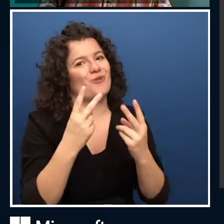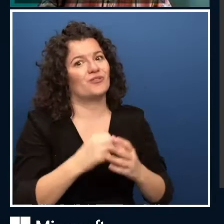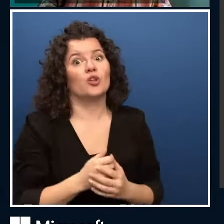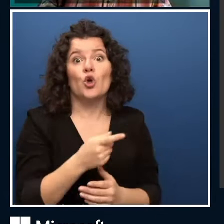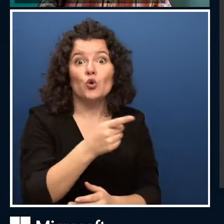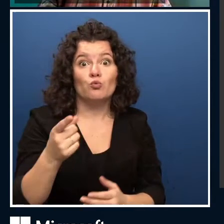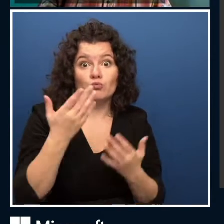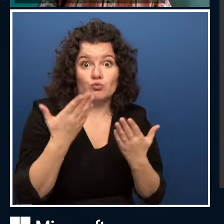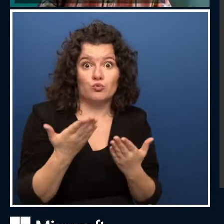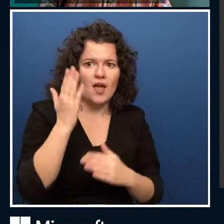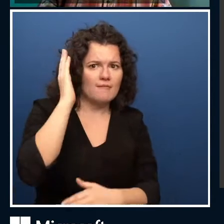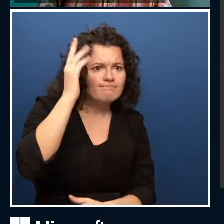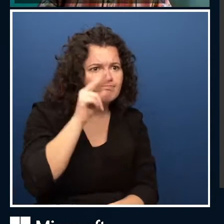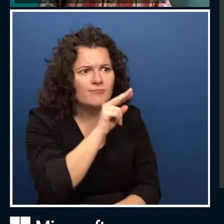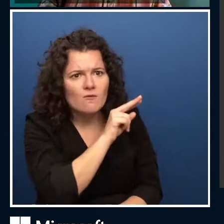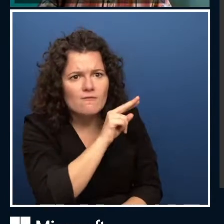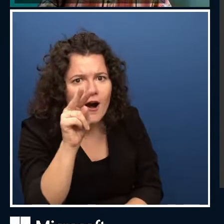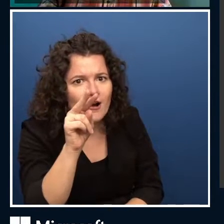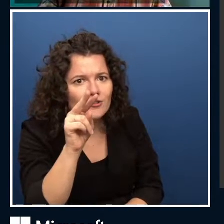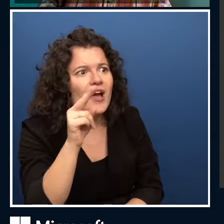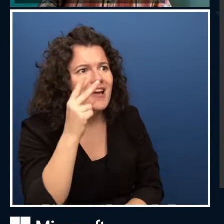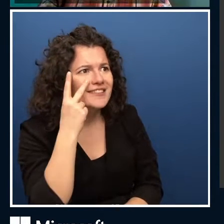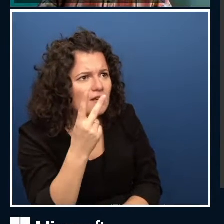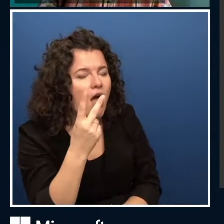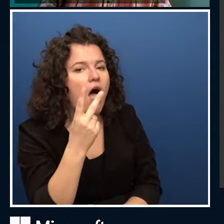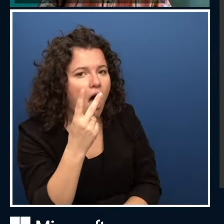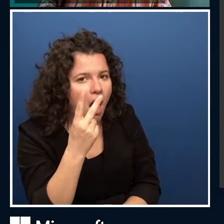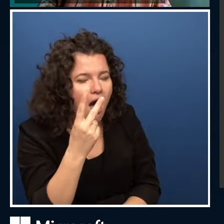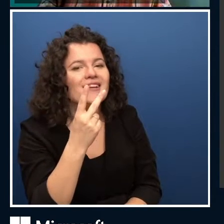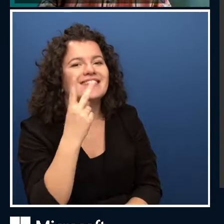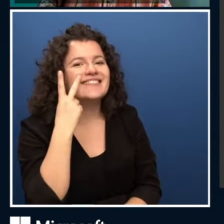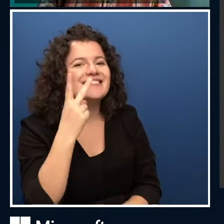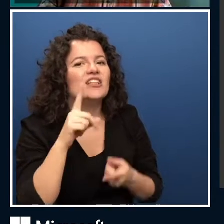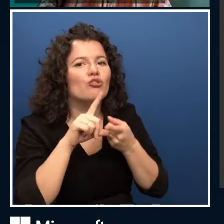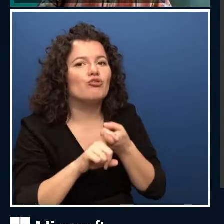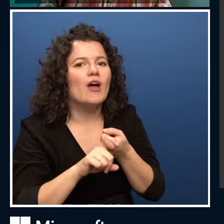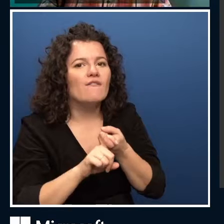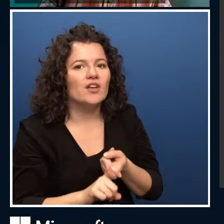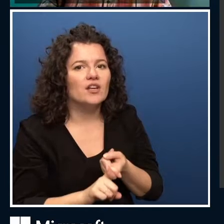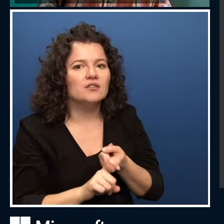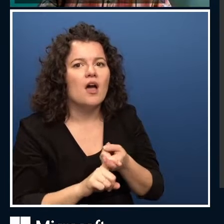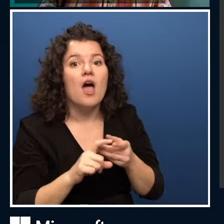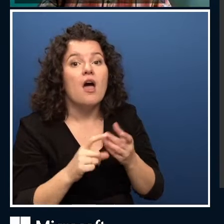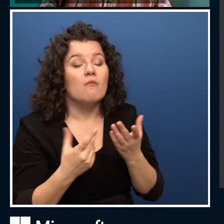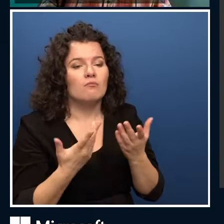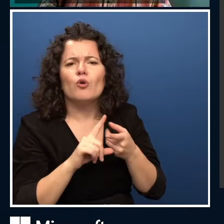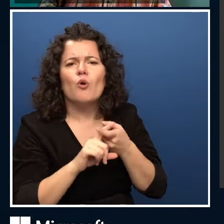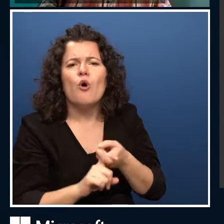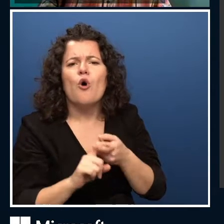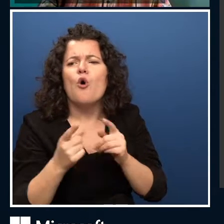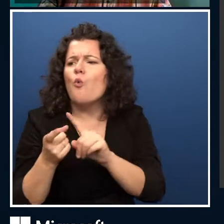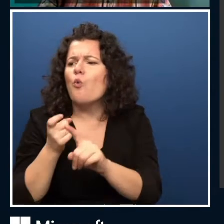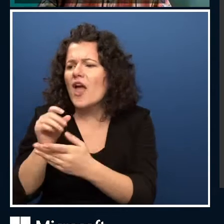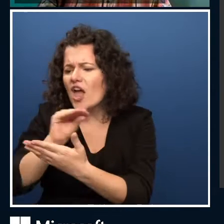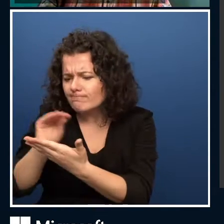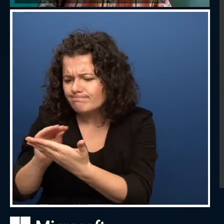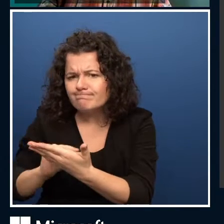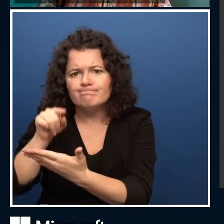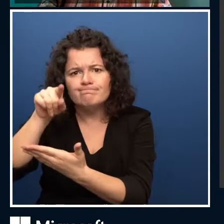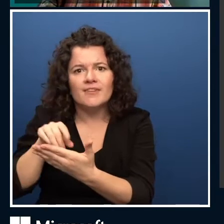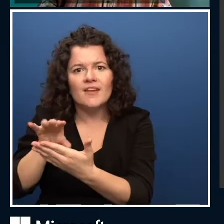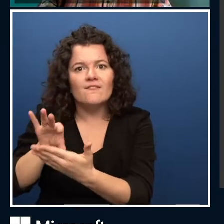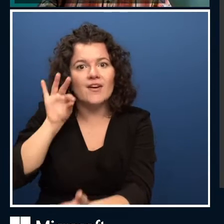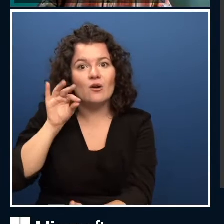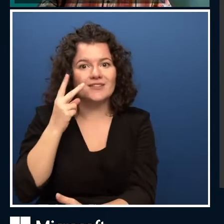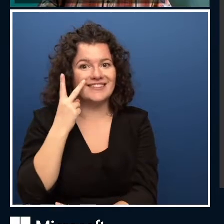page. So if you go to aiconf.education slash resources, you'll be able to find the links for every single session that we're going to see